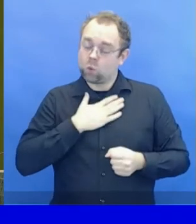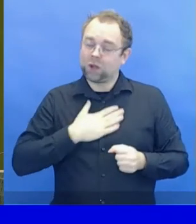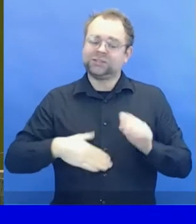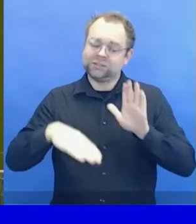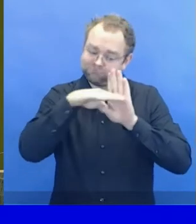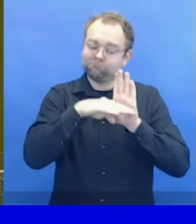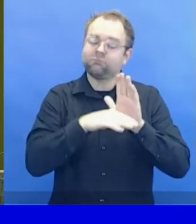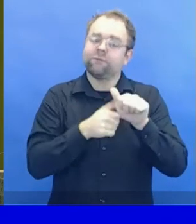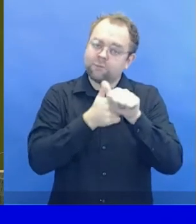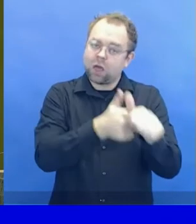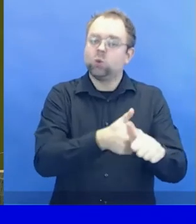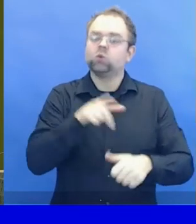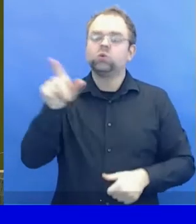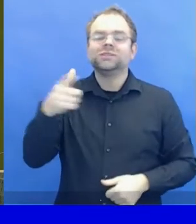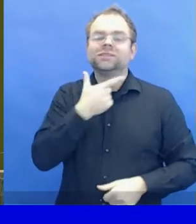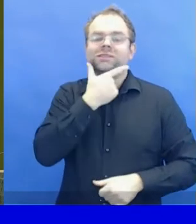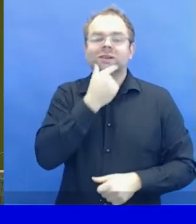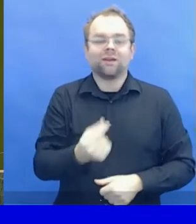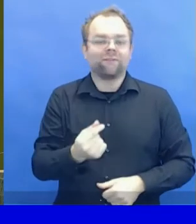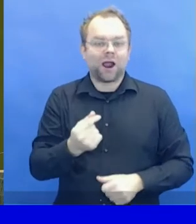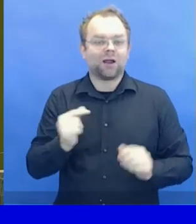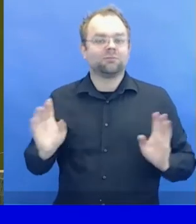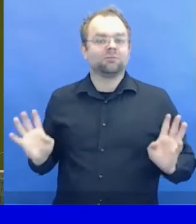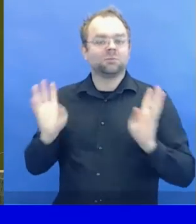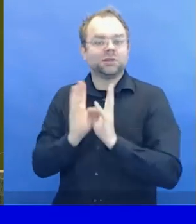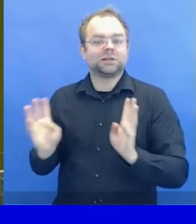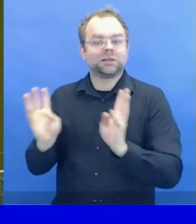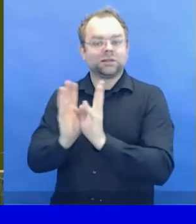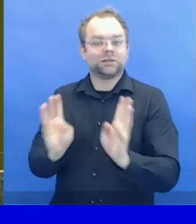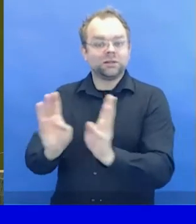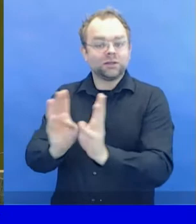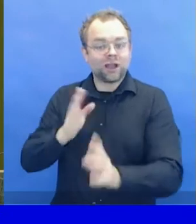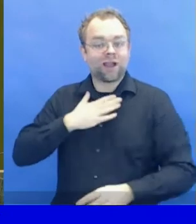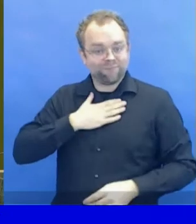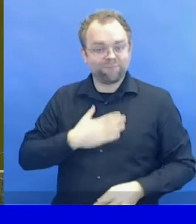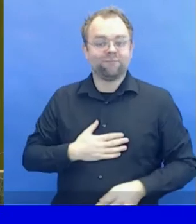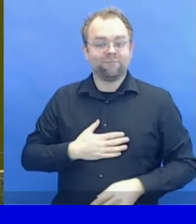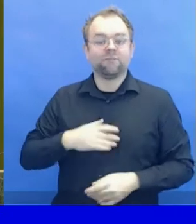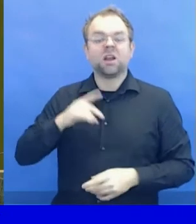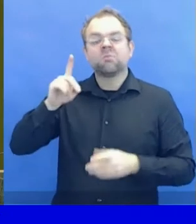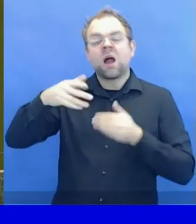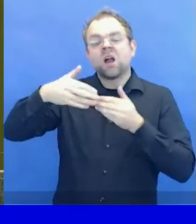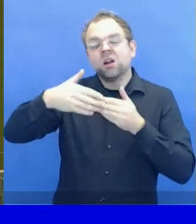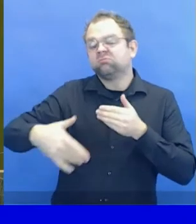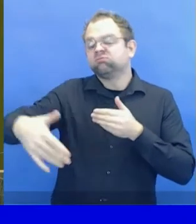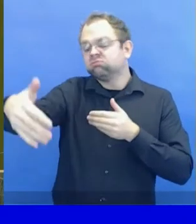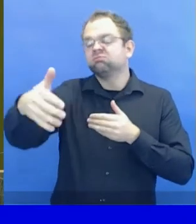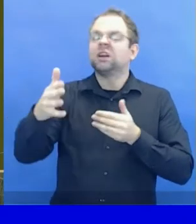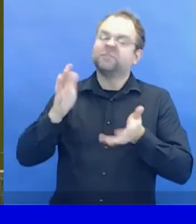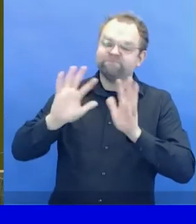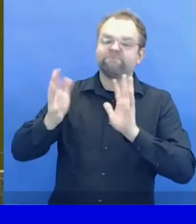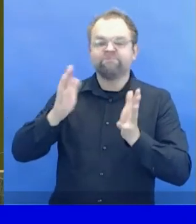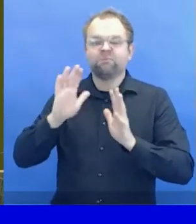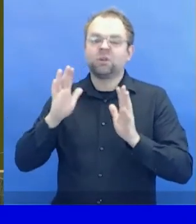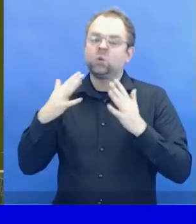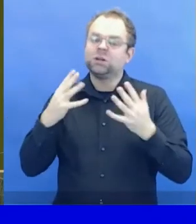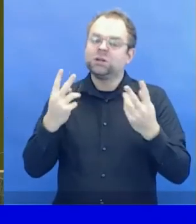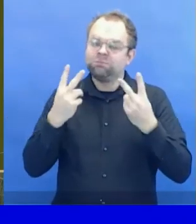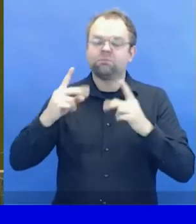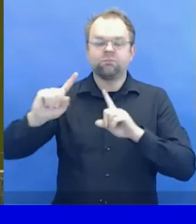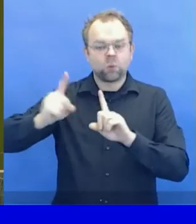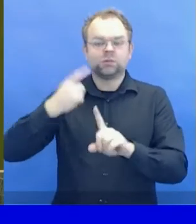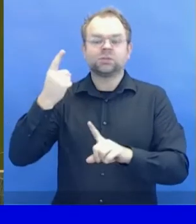important for members of the CRPD committee to have the capacity to work online online during sessions.